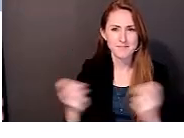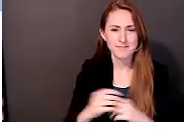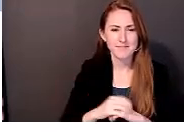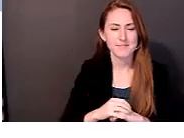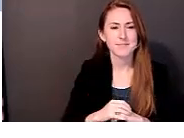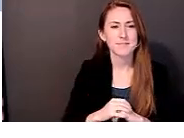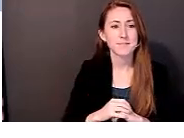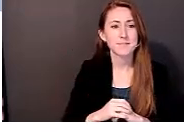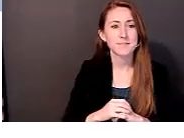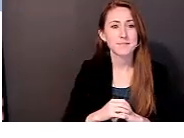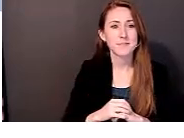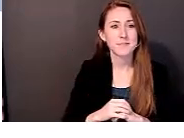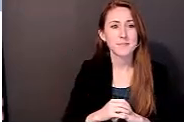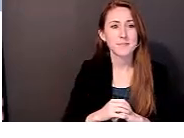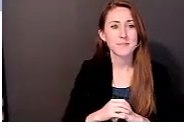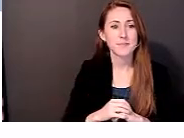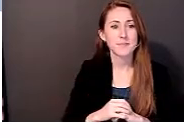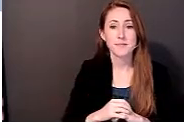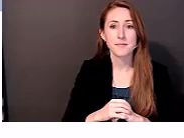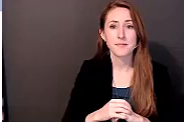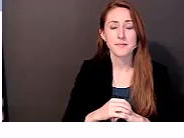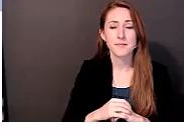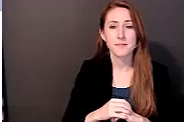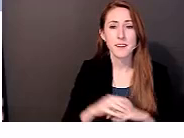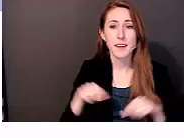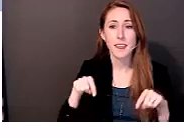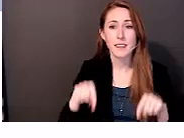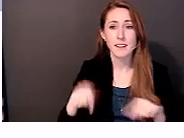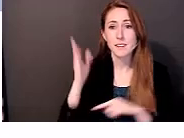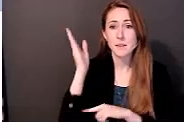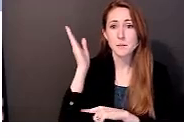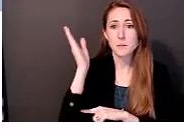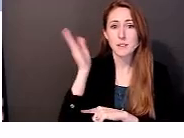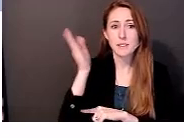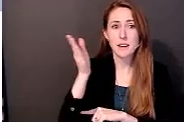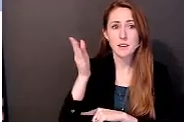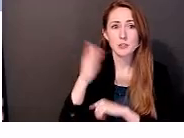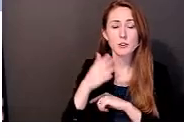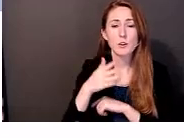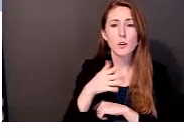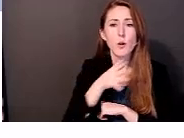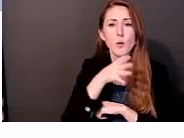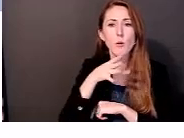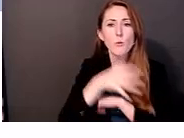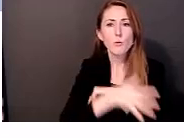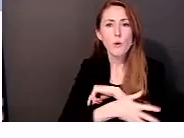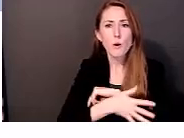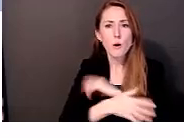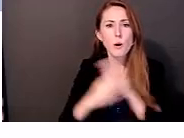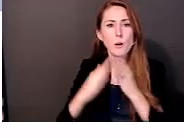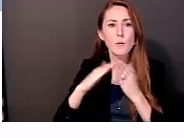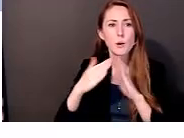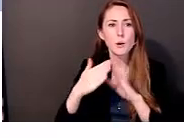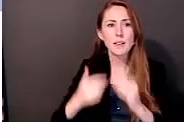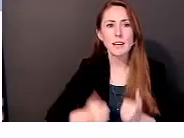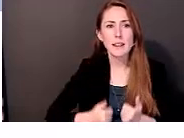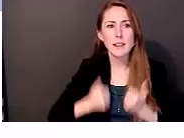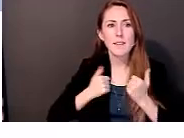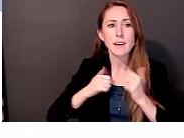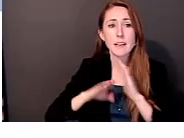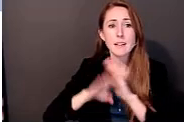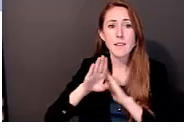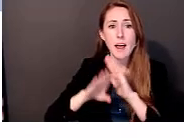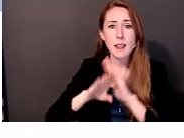our first presentation is going to be on community-based participatory research with Rural Centers for Independent